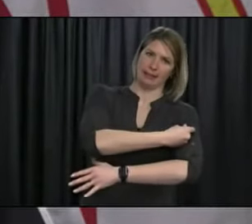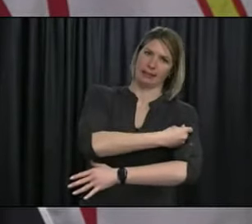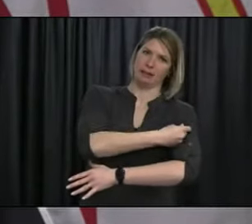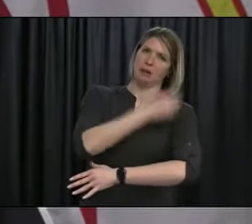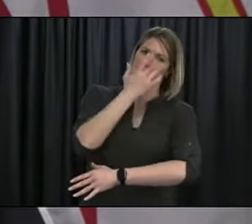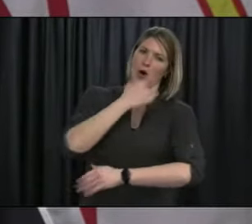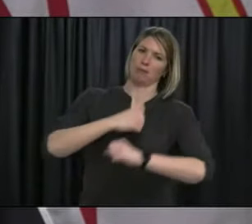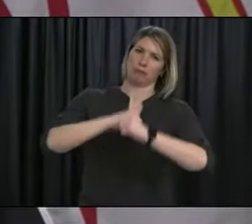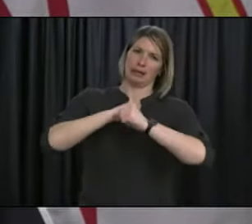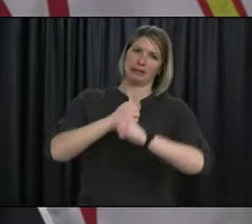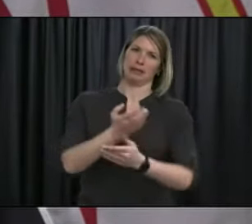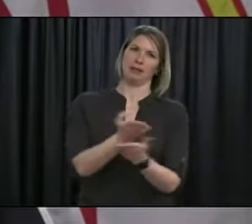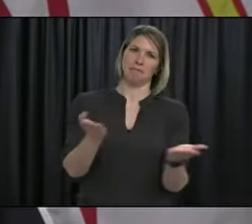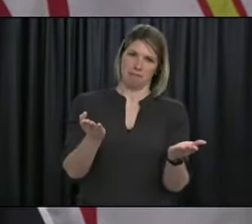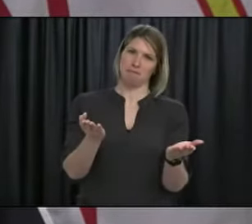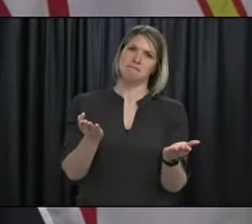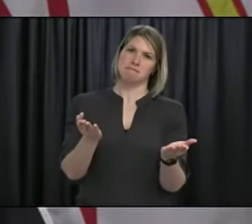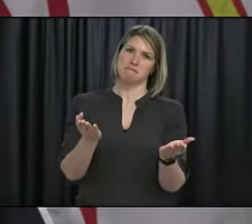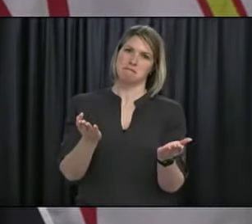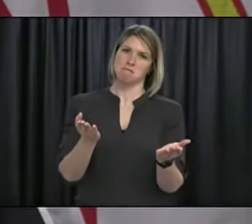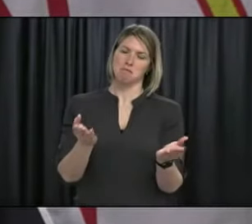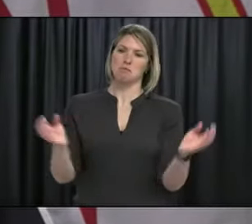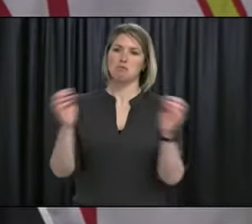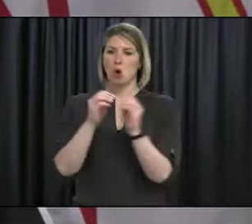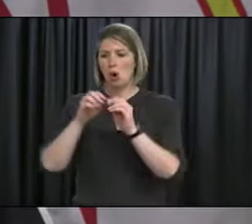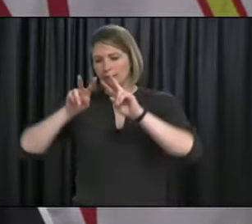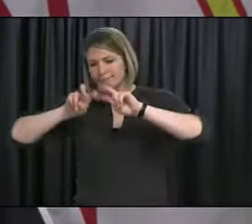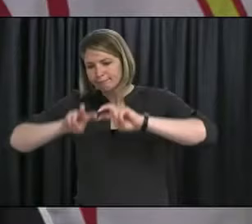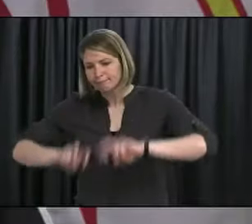at that a little more closely in the next day or two.